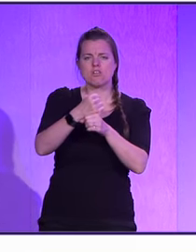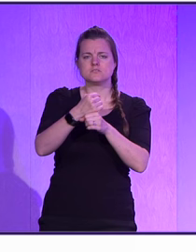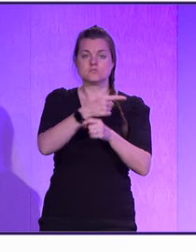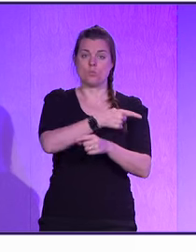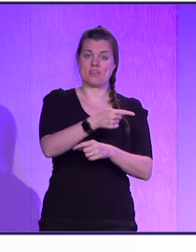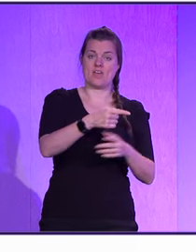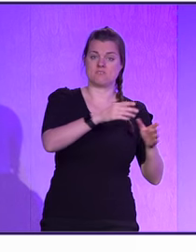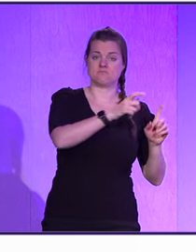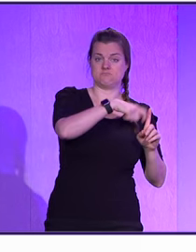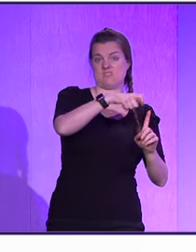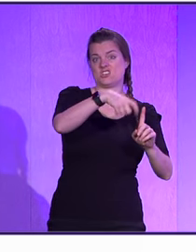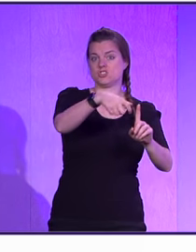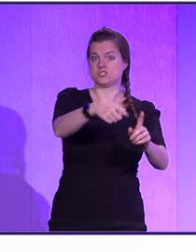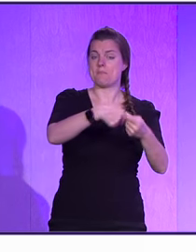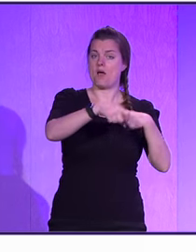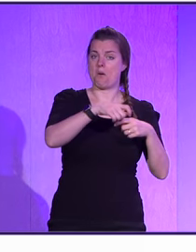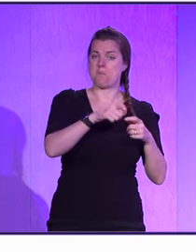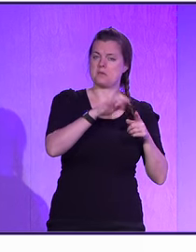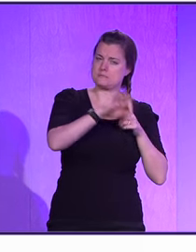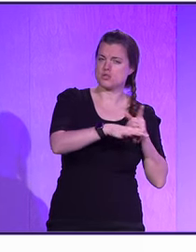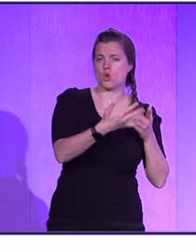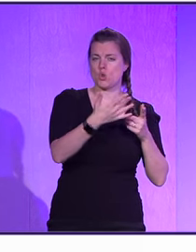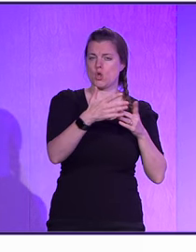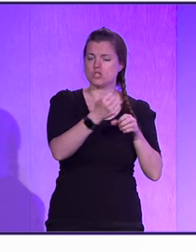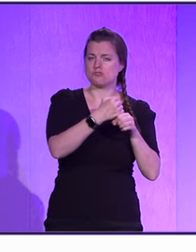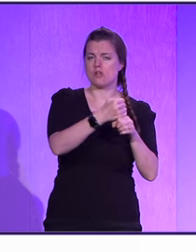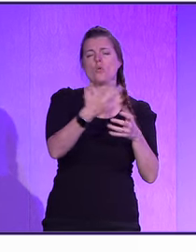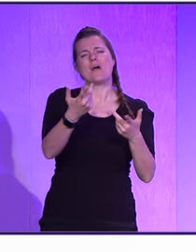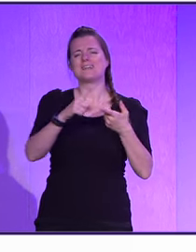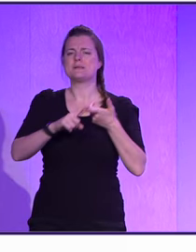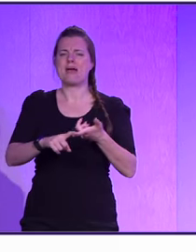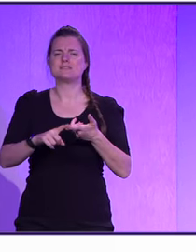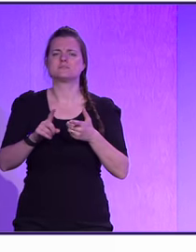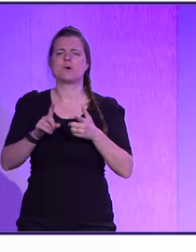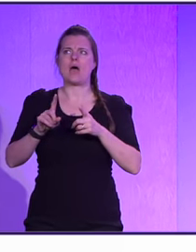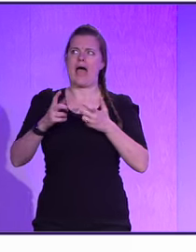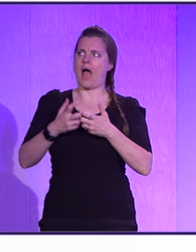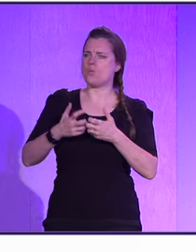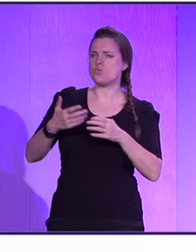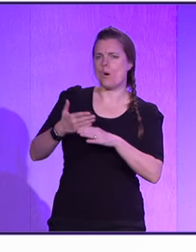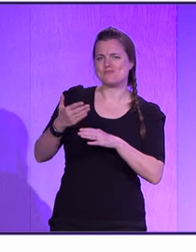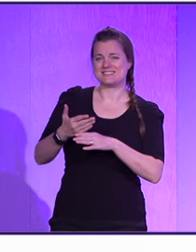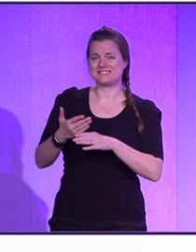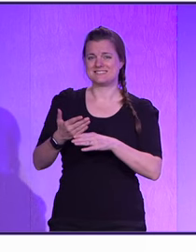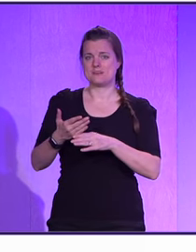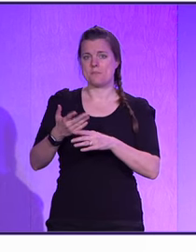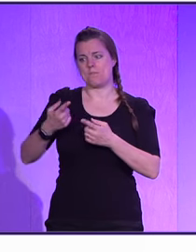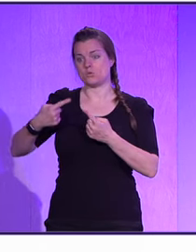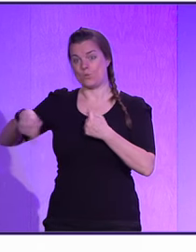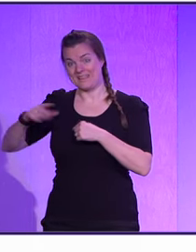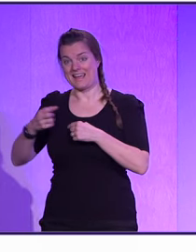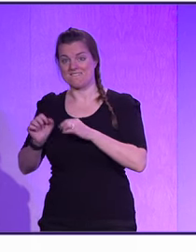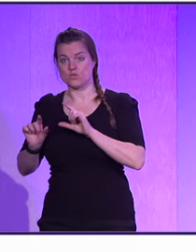And that will depend on kind of your value, how you have to operate. It's the same thing with your agents. Are you going to be a more